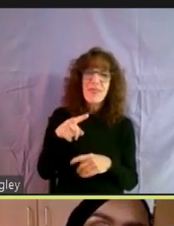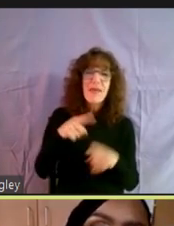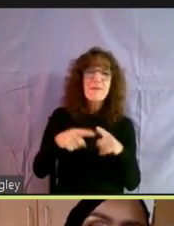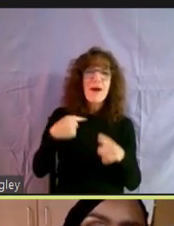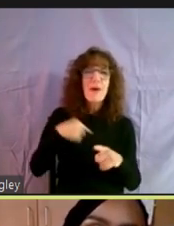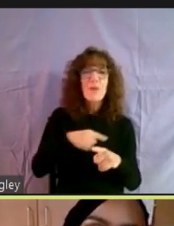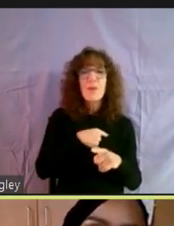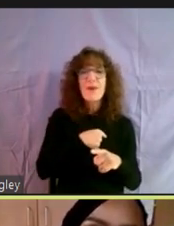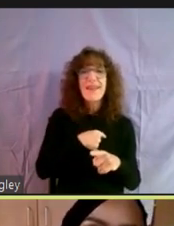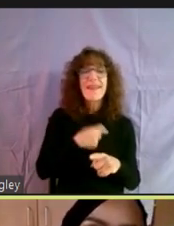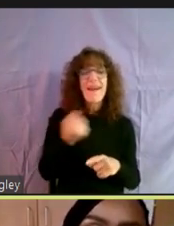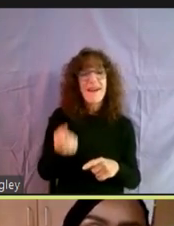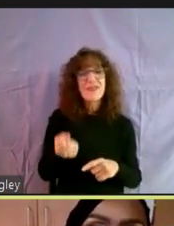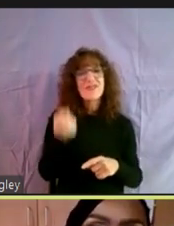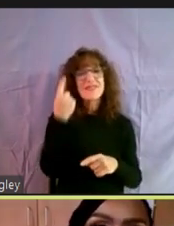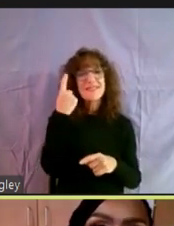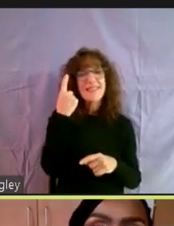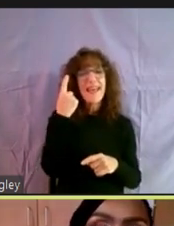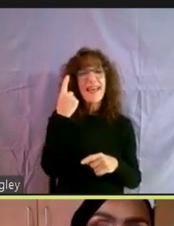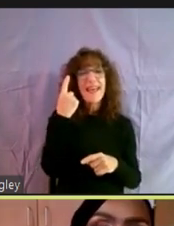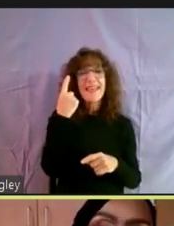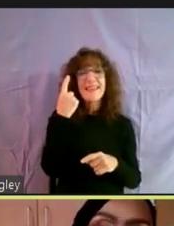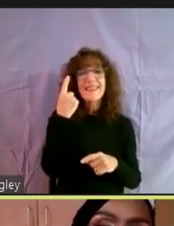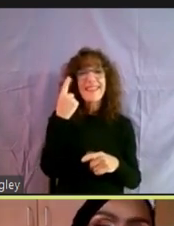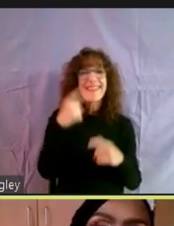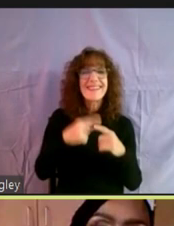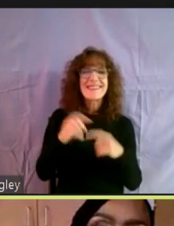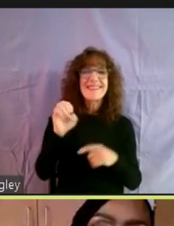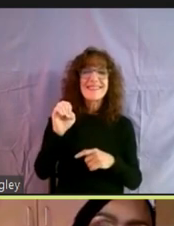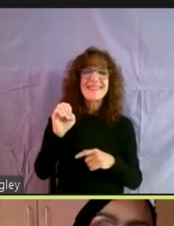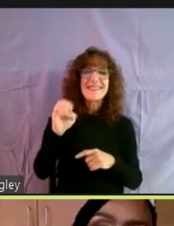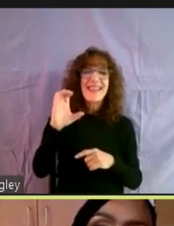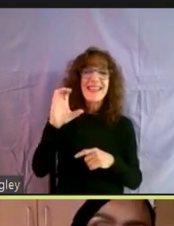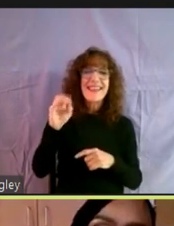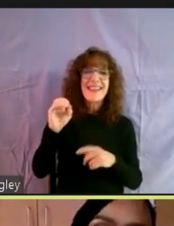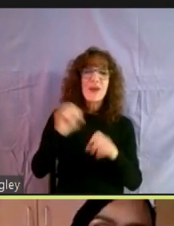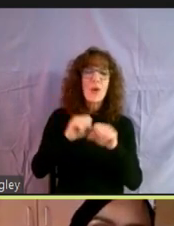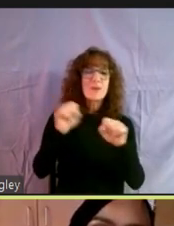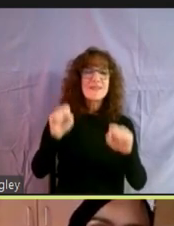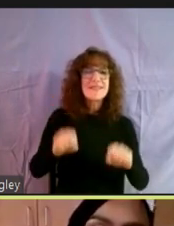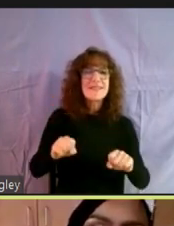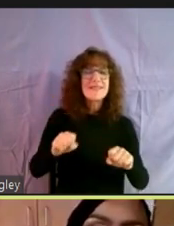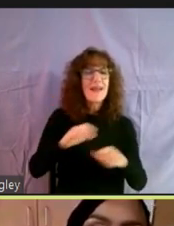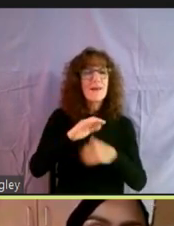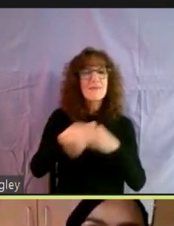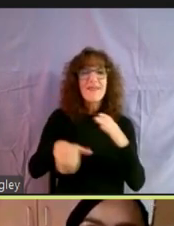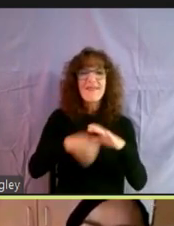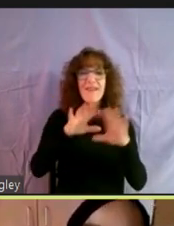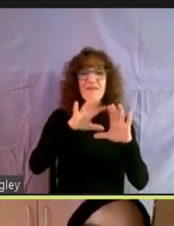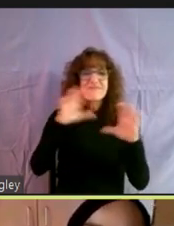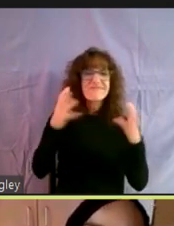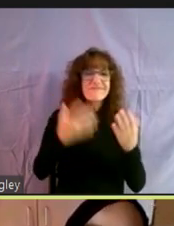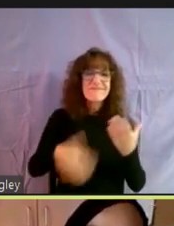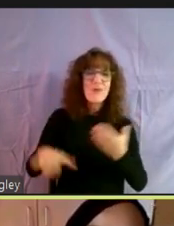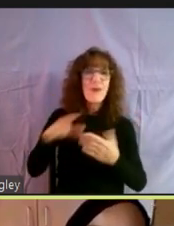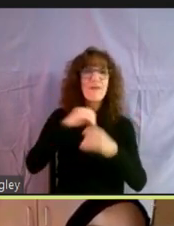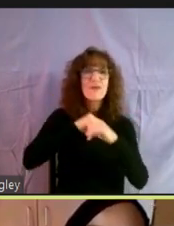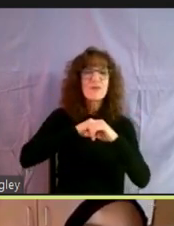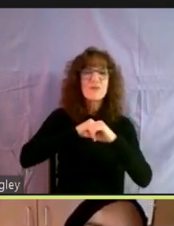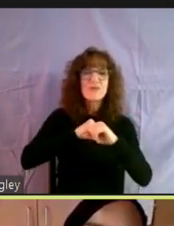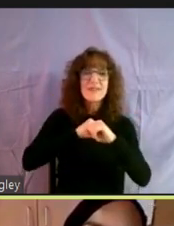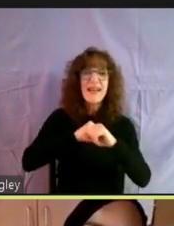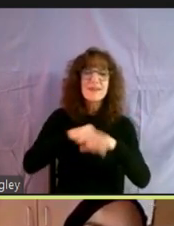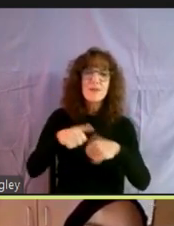absolutely understand that this is an ecosystem and that it's the entire landscape that we have to protect and provide